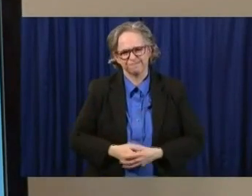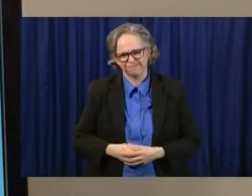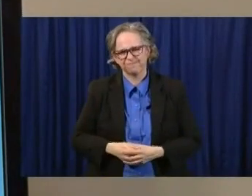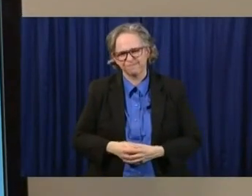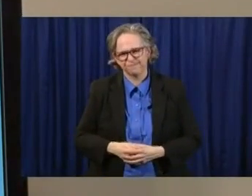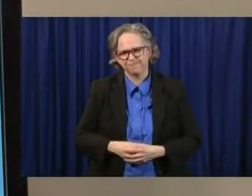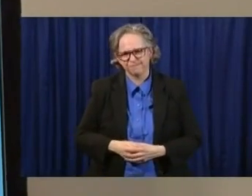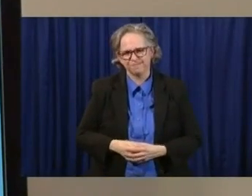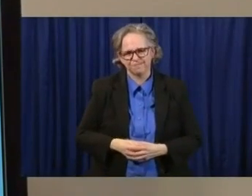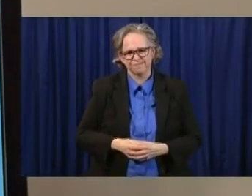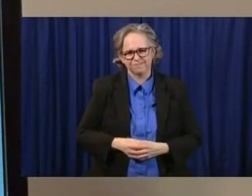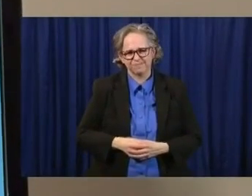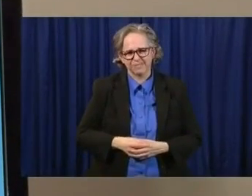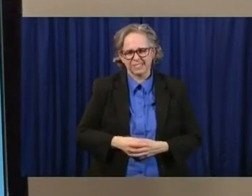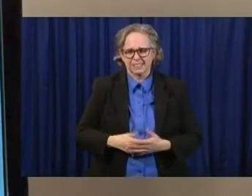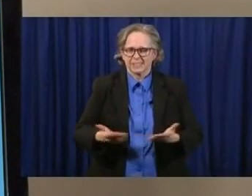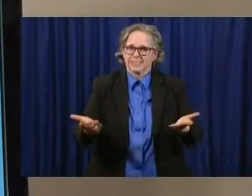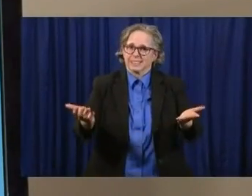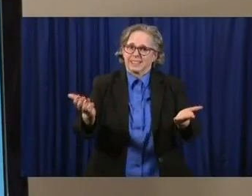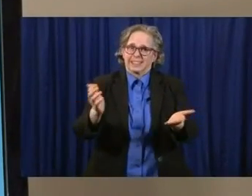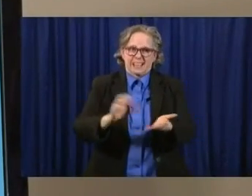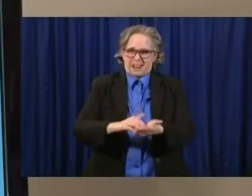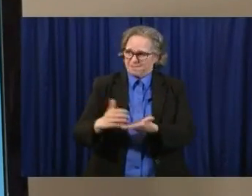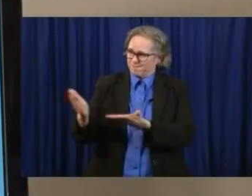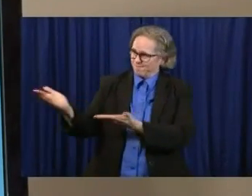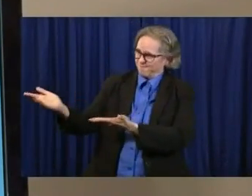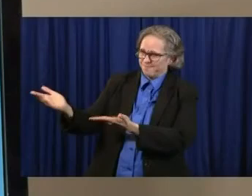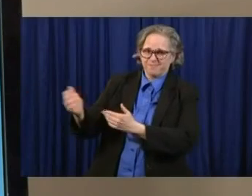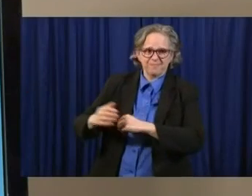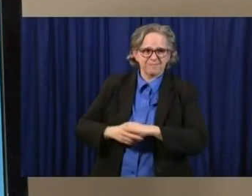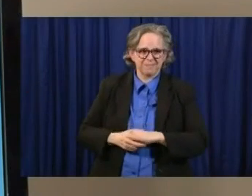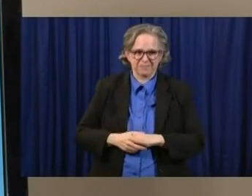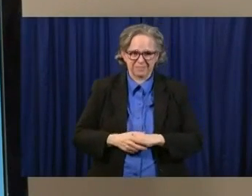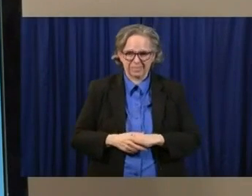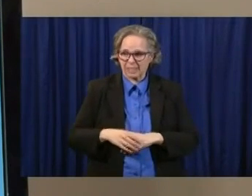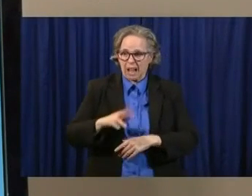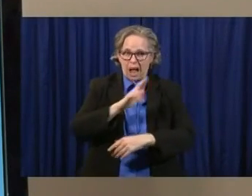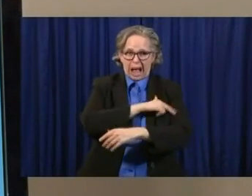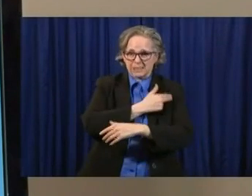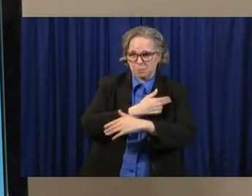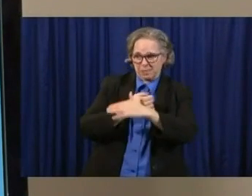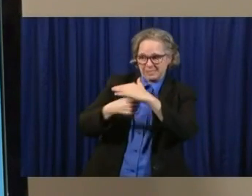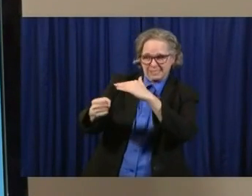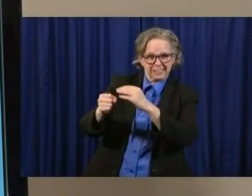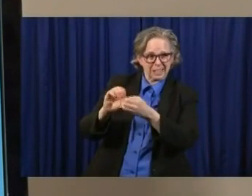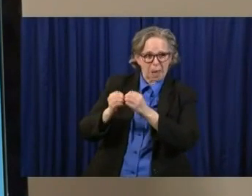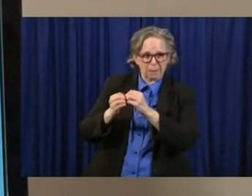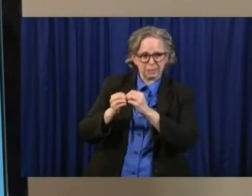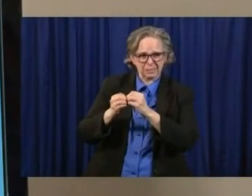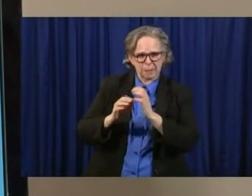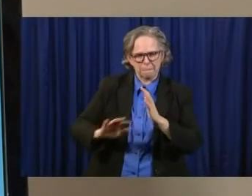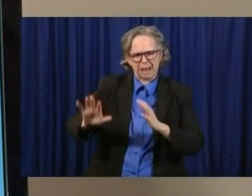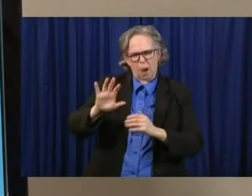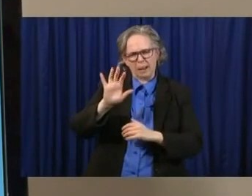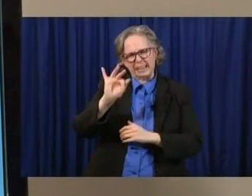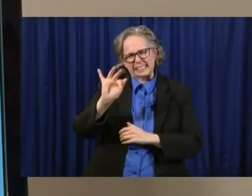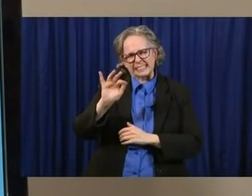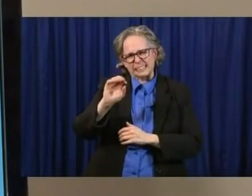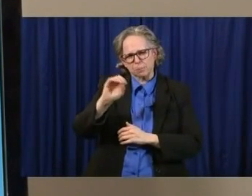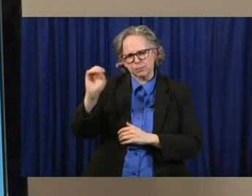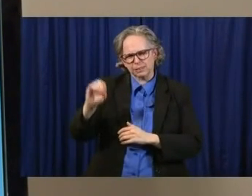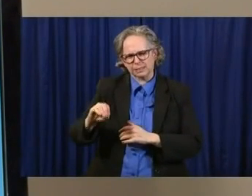Again, we are seeing here that we are having hospitalizations make up about 19% of our cases.